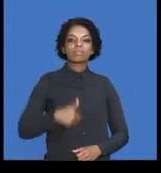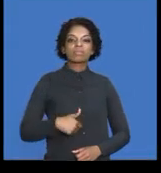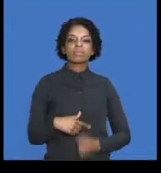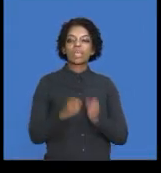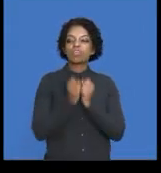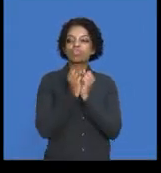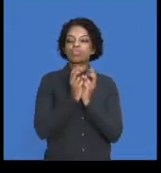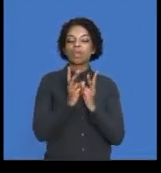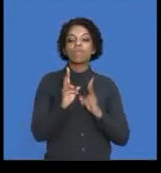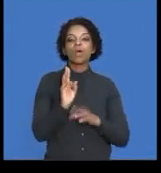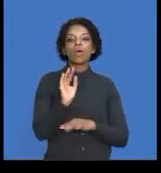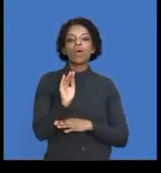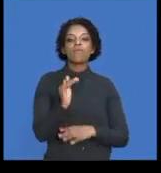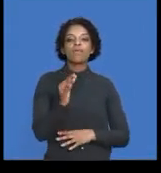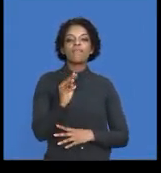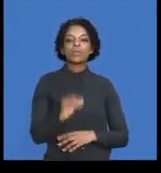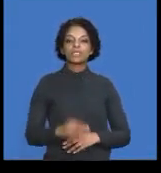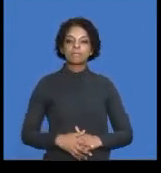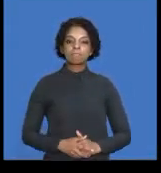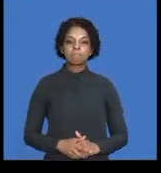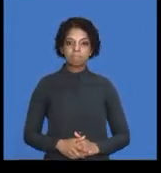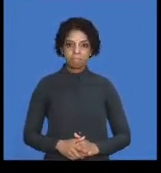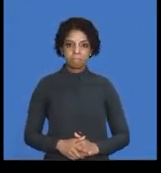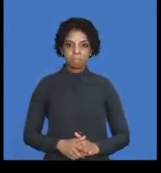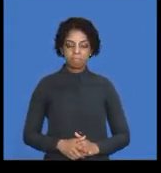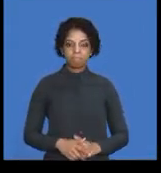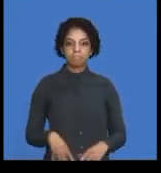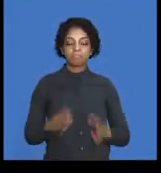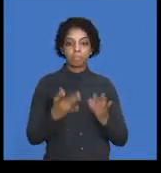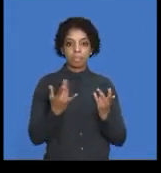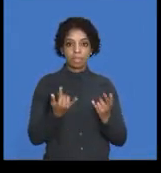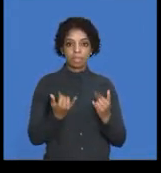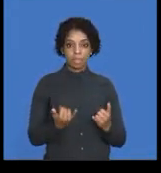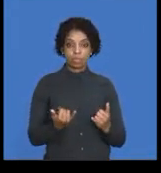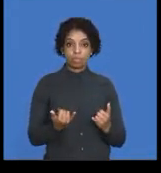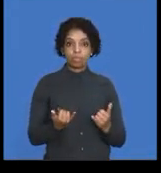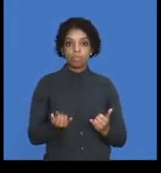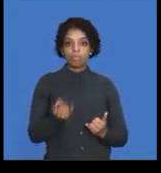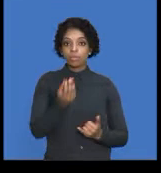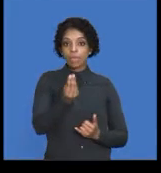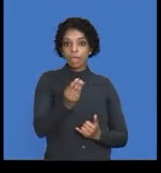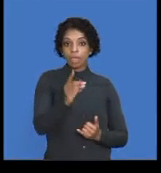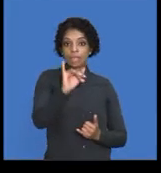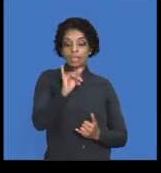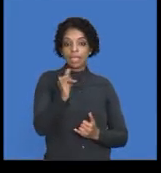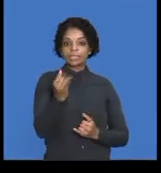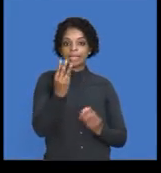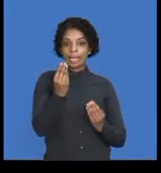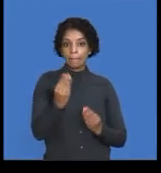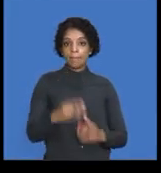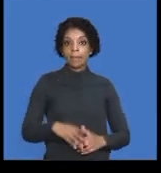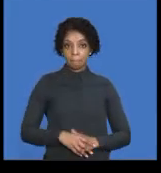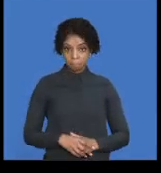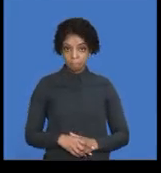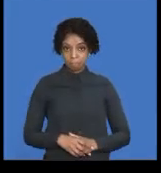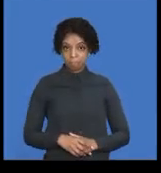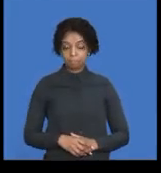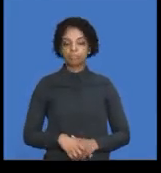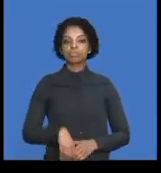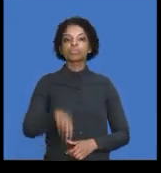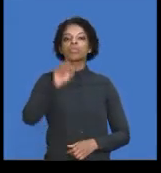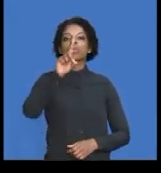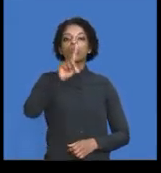12 over 14. Right? Now, once you have that figure, let's take that figure